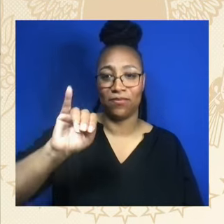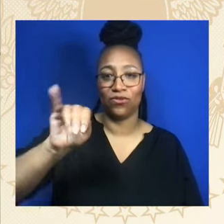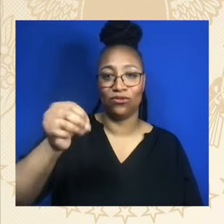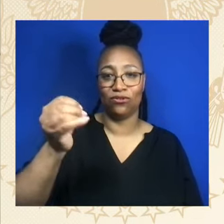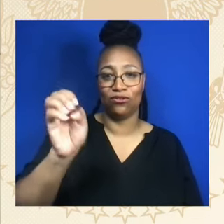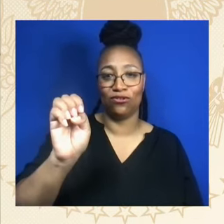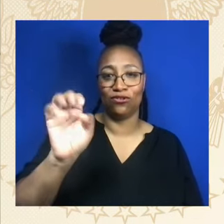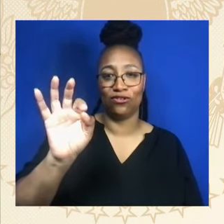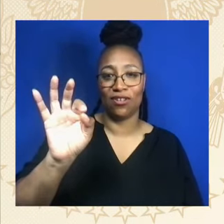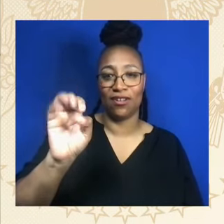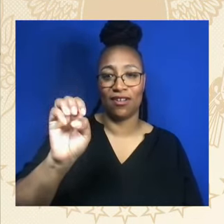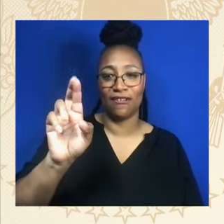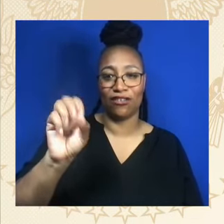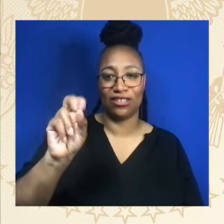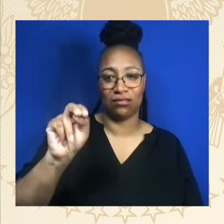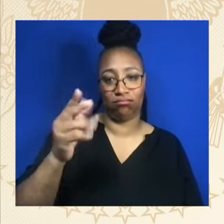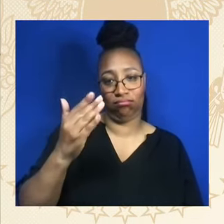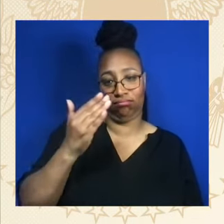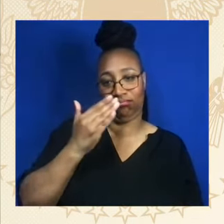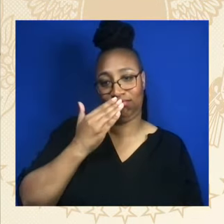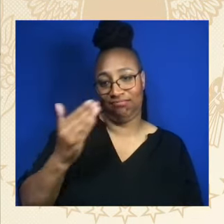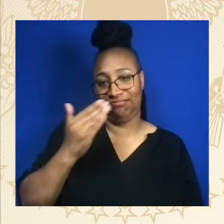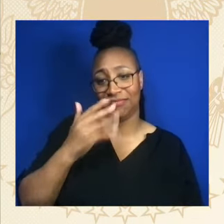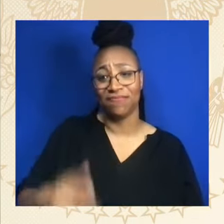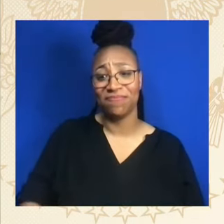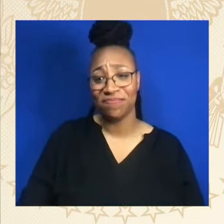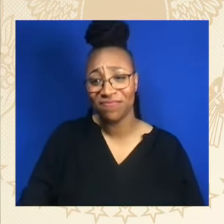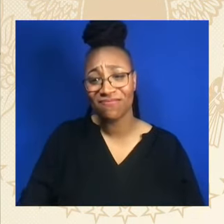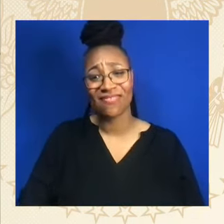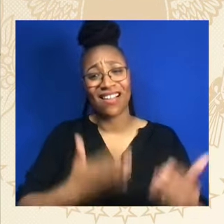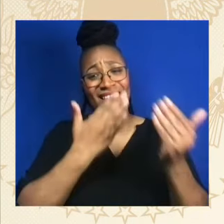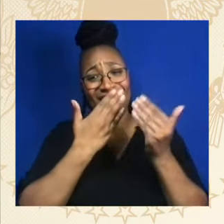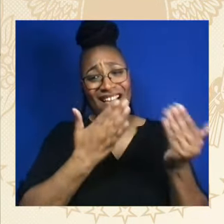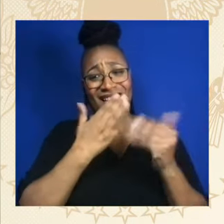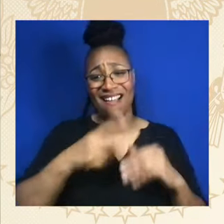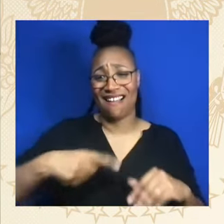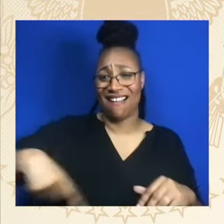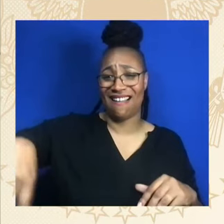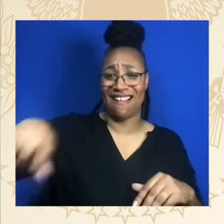And the chair of the Congressional Black Caucus, Stephen Horsford. Stephen, where are you?